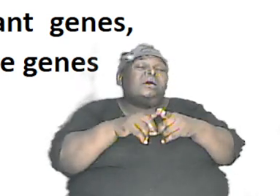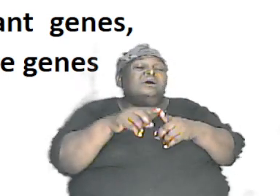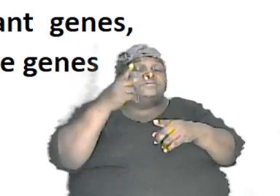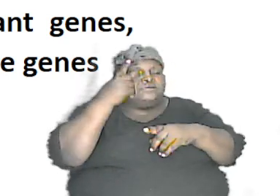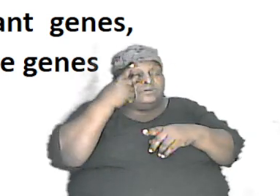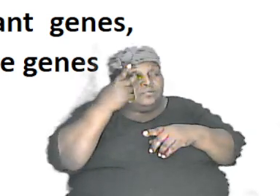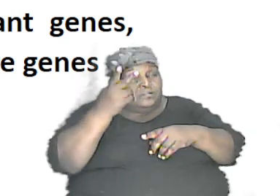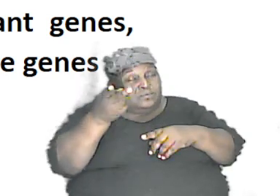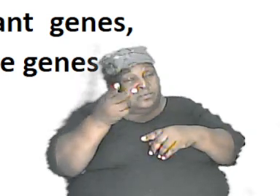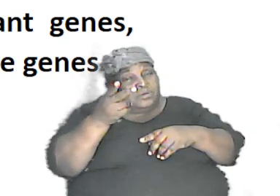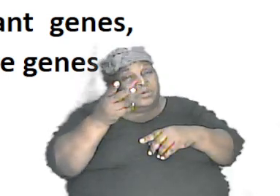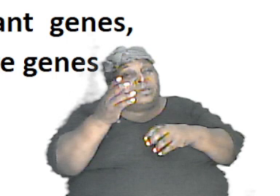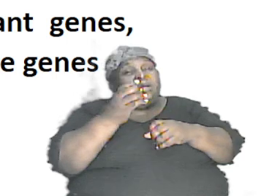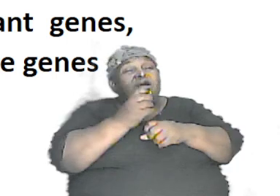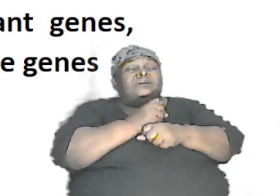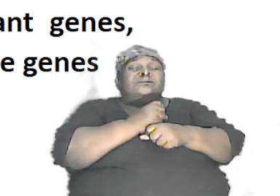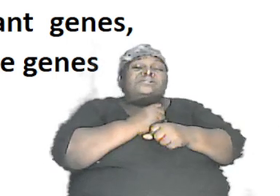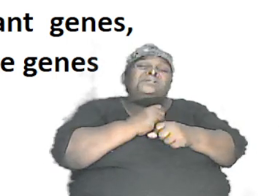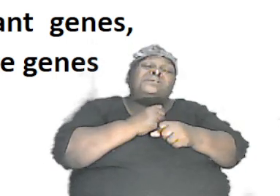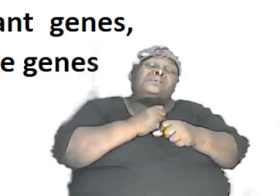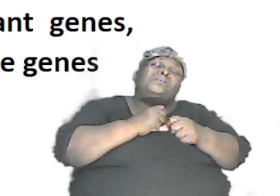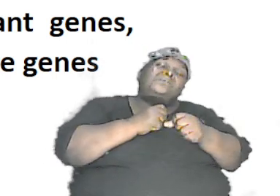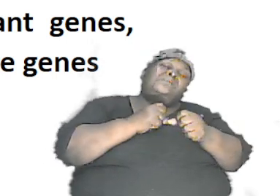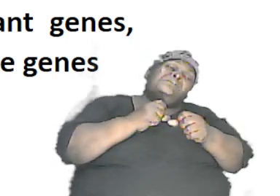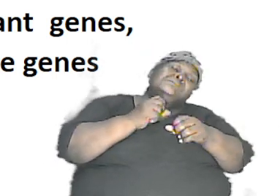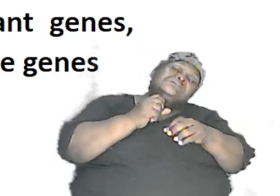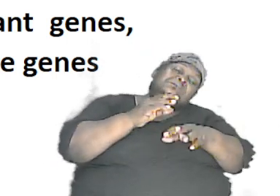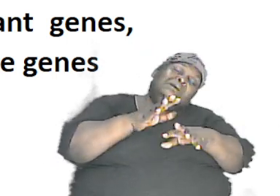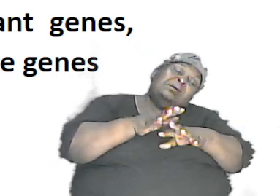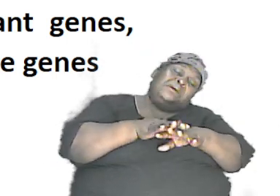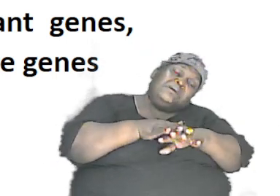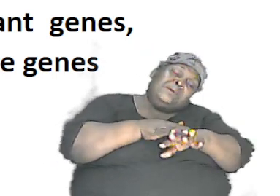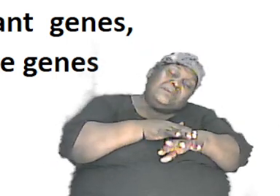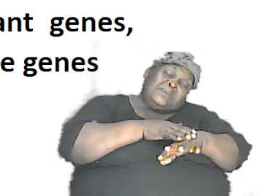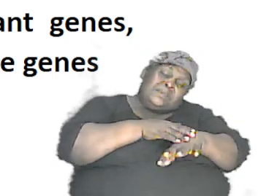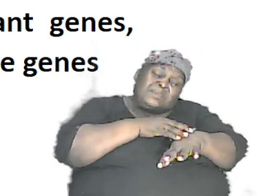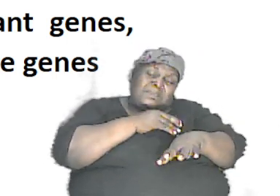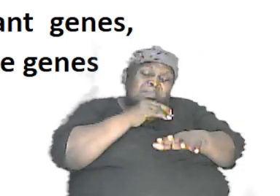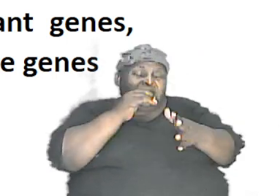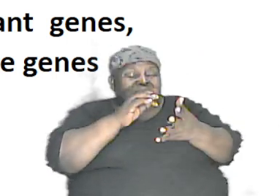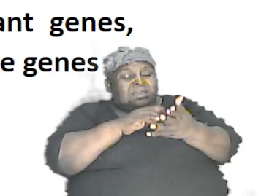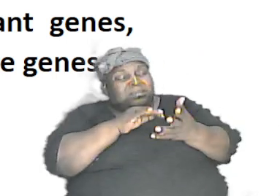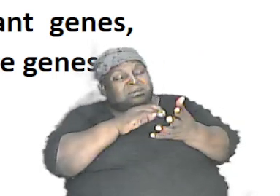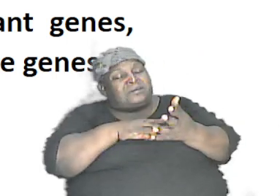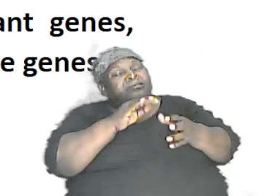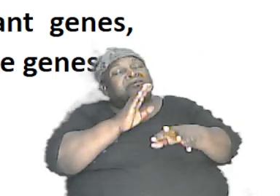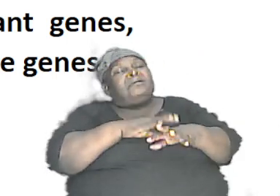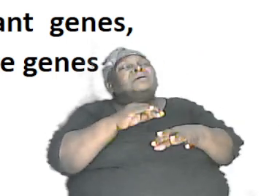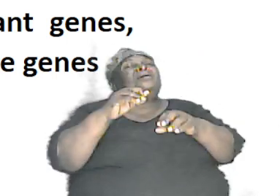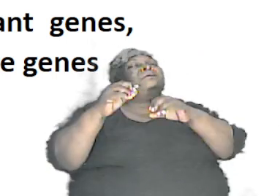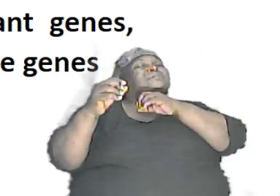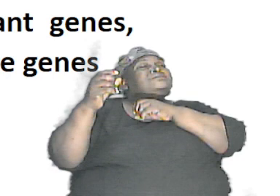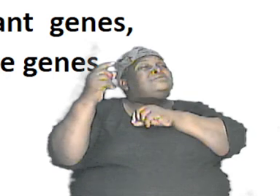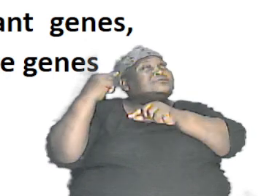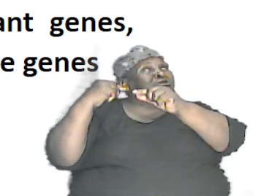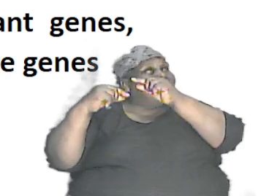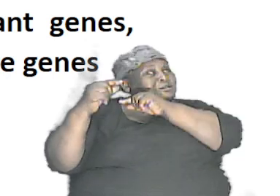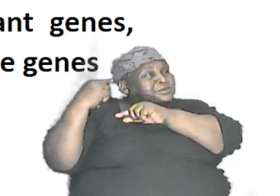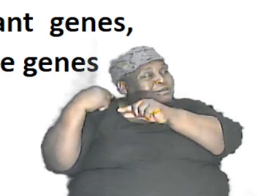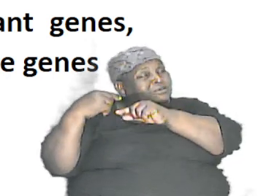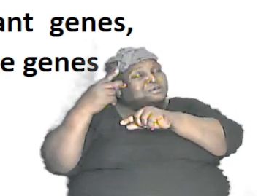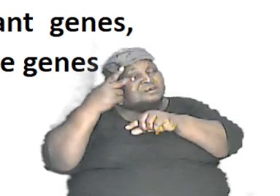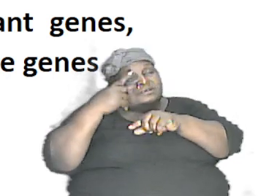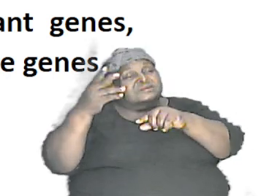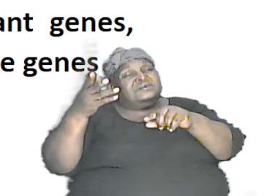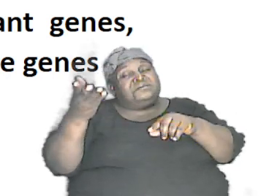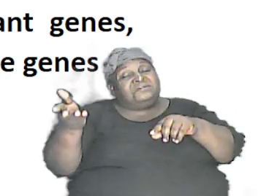and take our little you know basic study of genetics we will see how these things